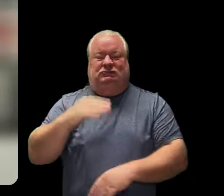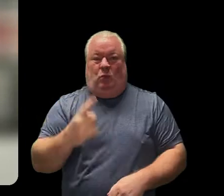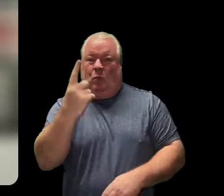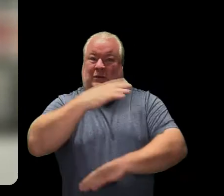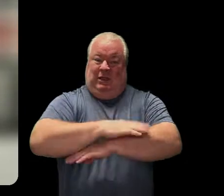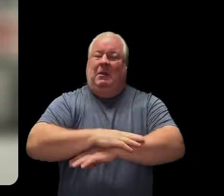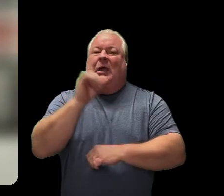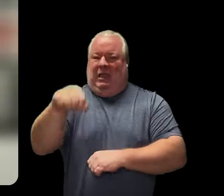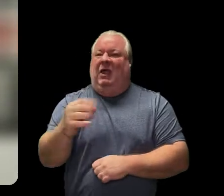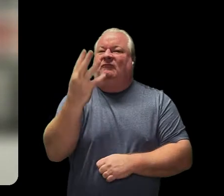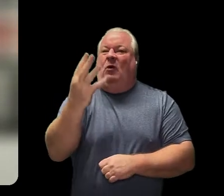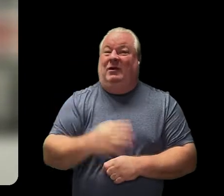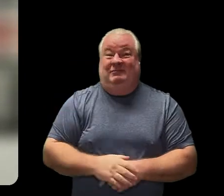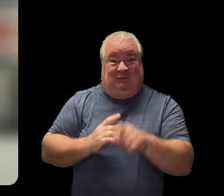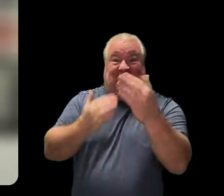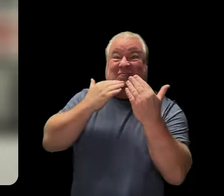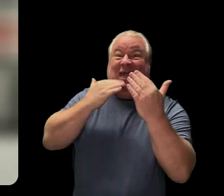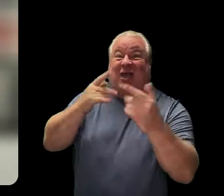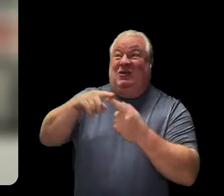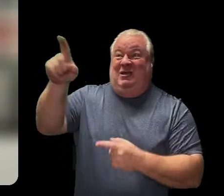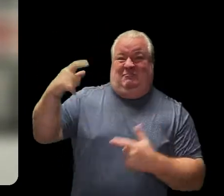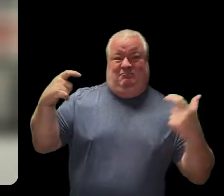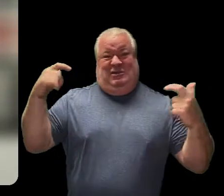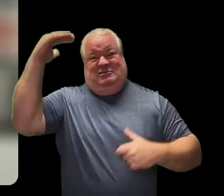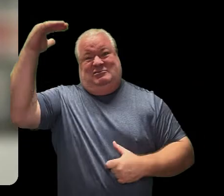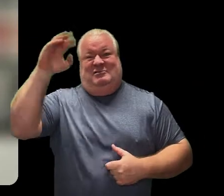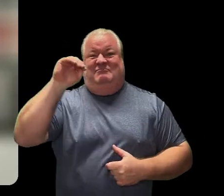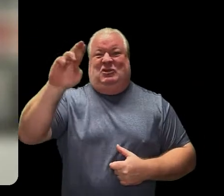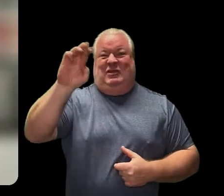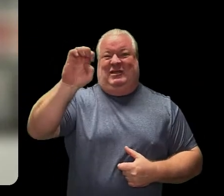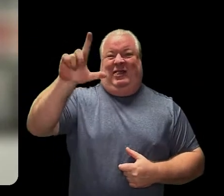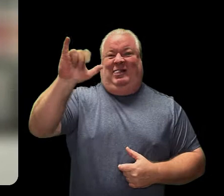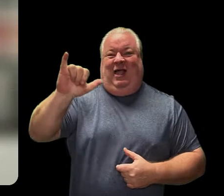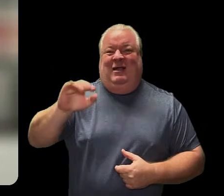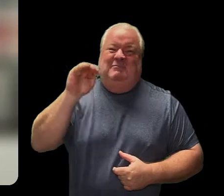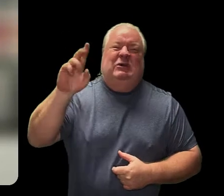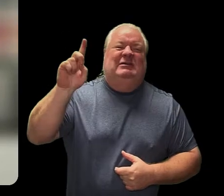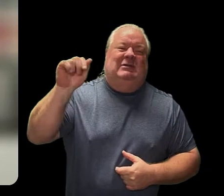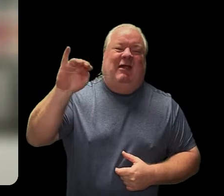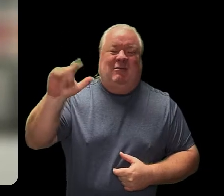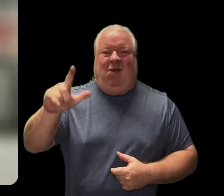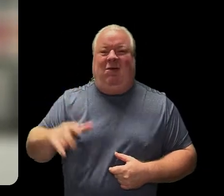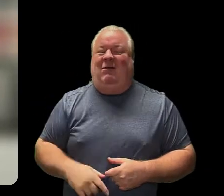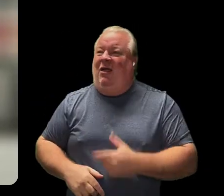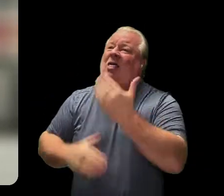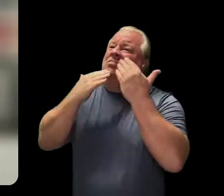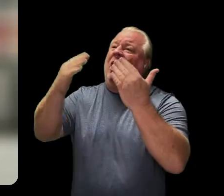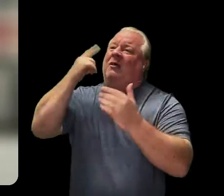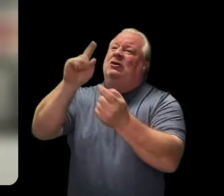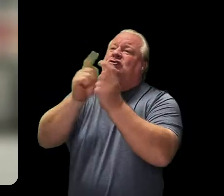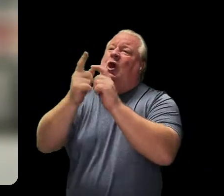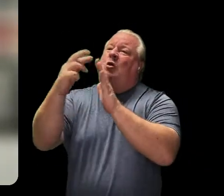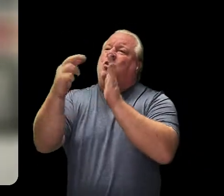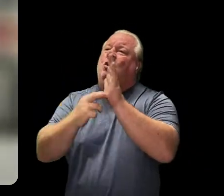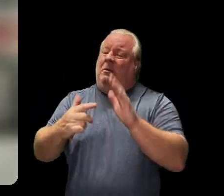to have you sit down. So you can thank Mr. Eli for changing that rule to four students at